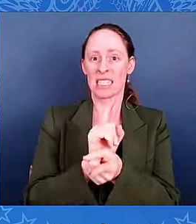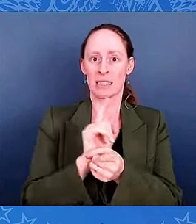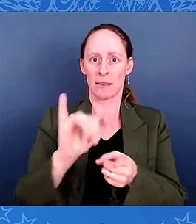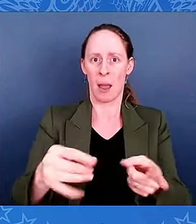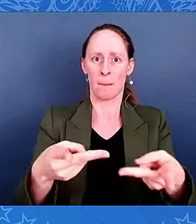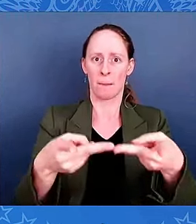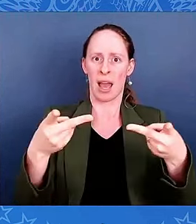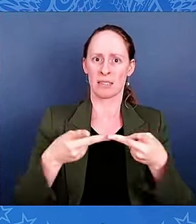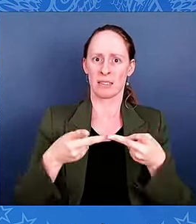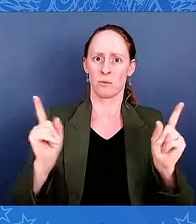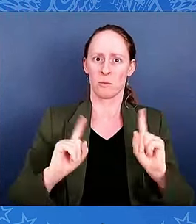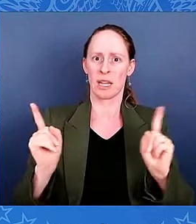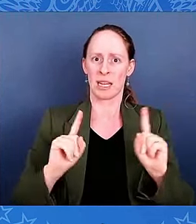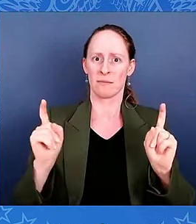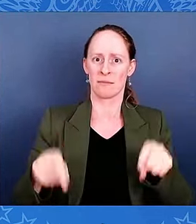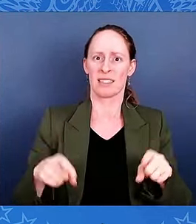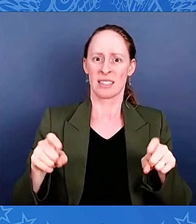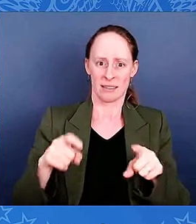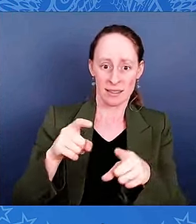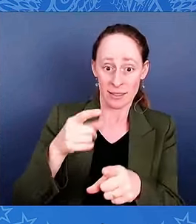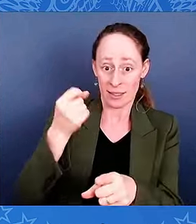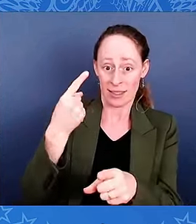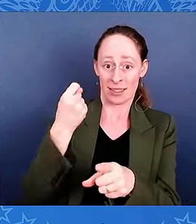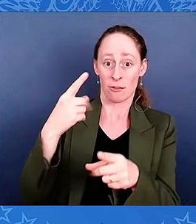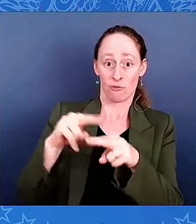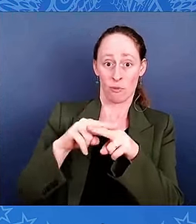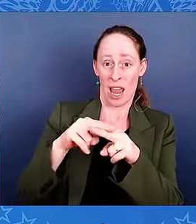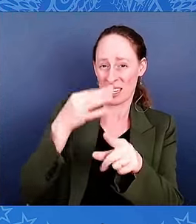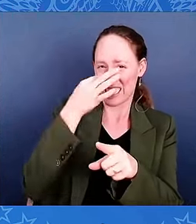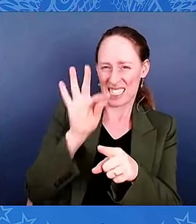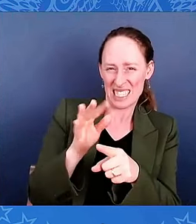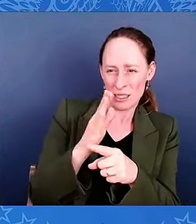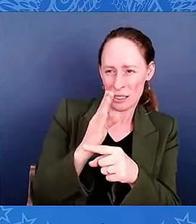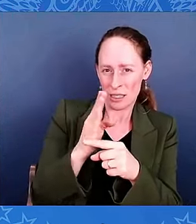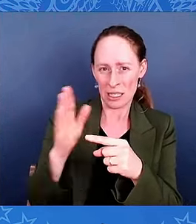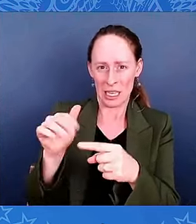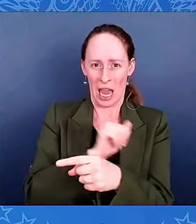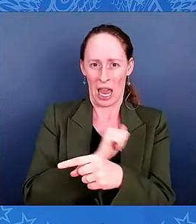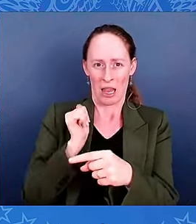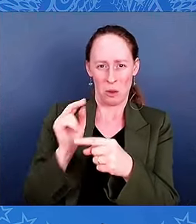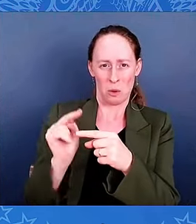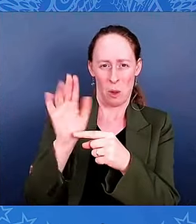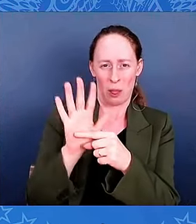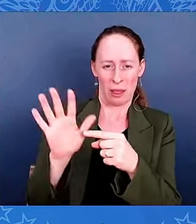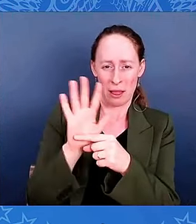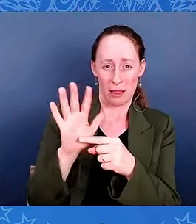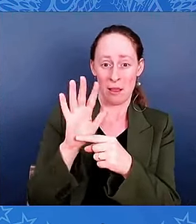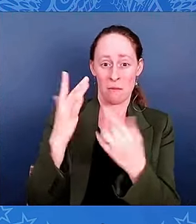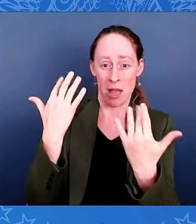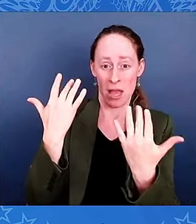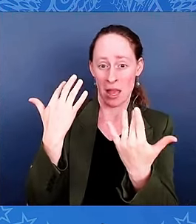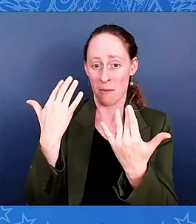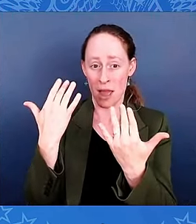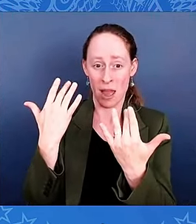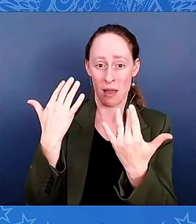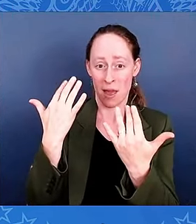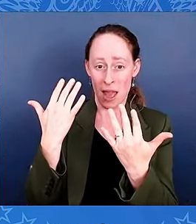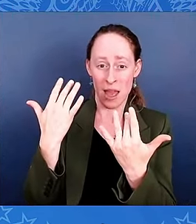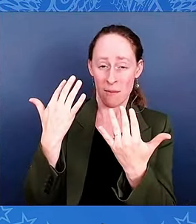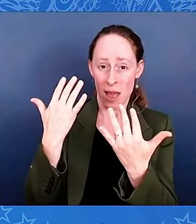They gathered at midnight and waited until morning, when the conductor and passengers disembarked for breakfast.